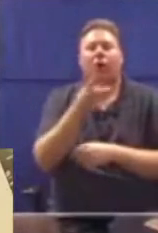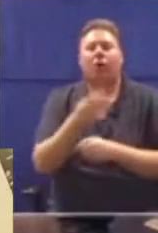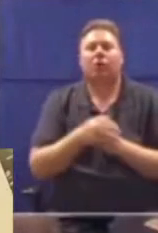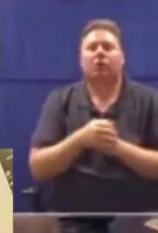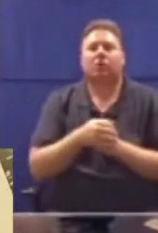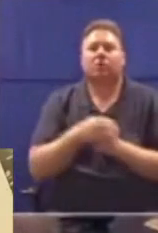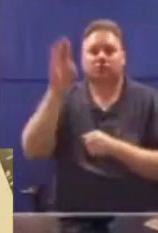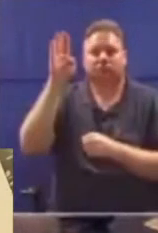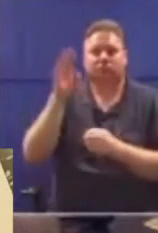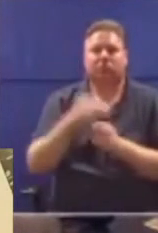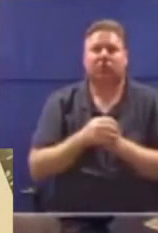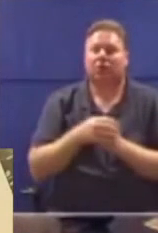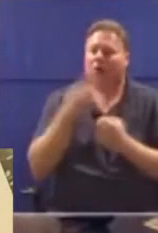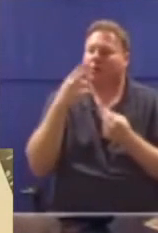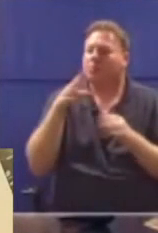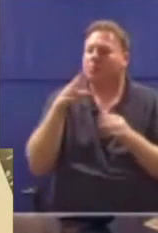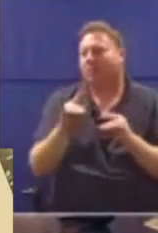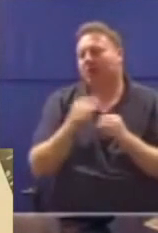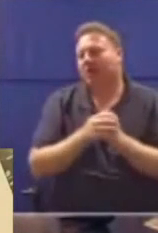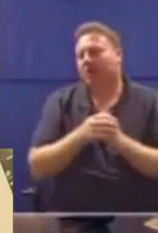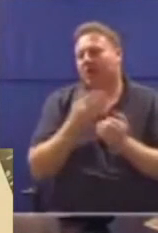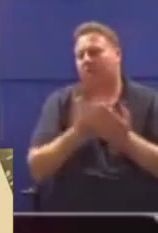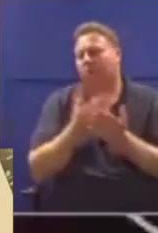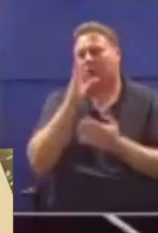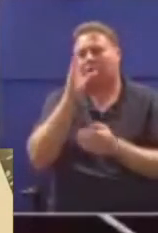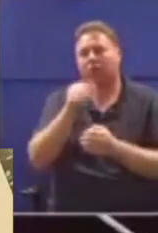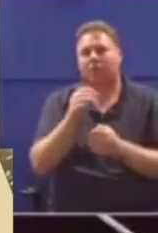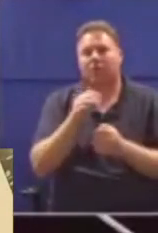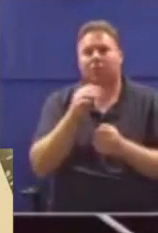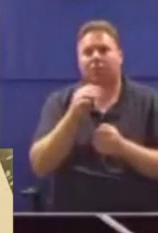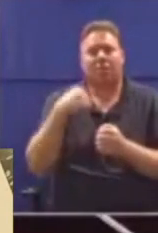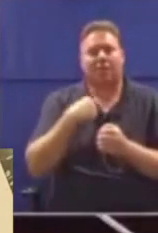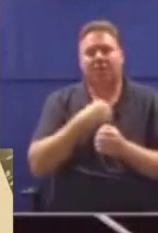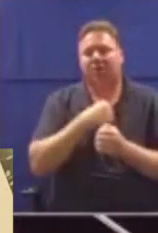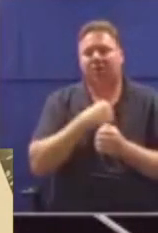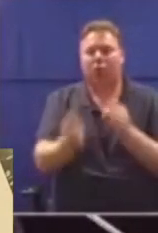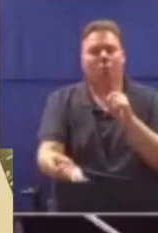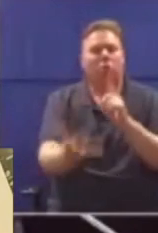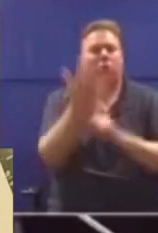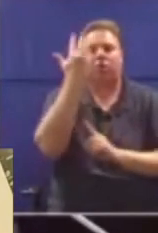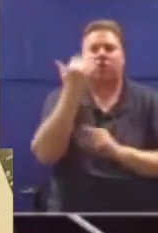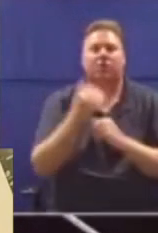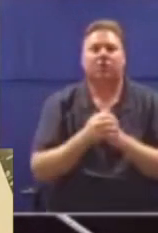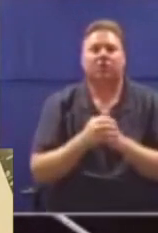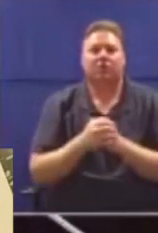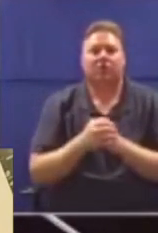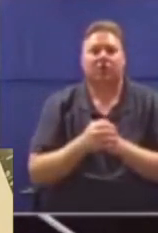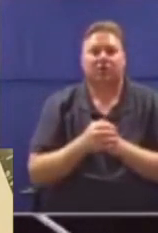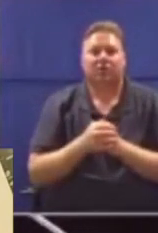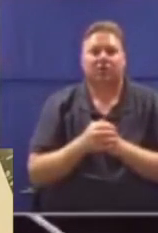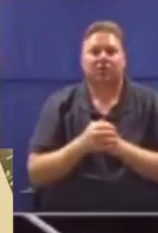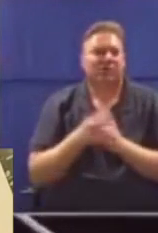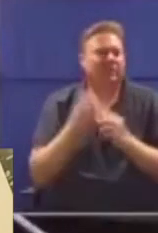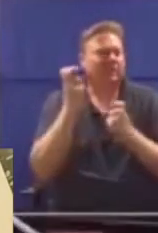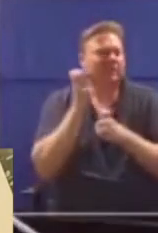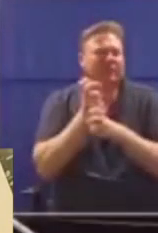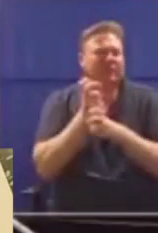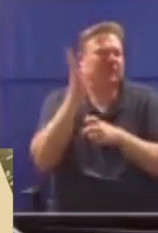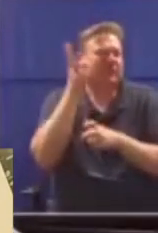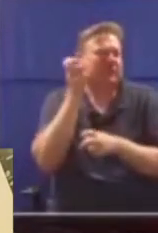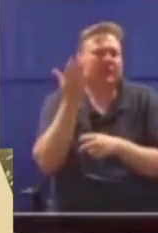Honorable Chair, can you please ask that the members not drawn out the speaker? It's really, we are backing to hear her.